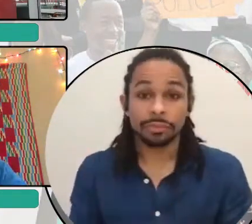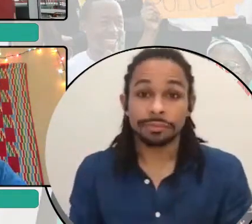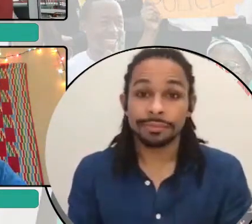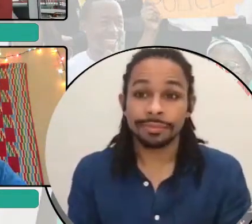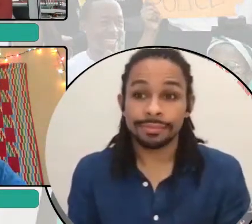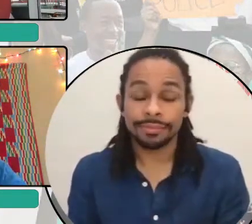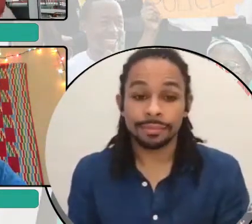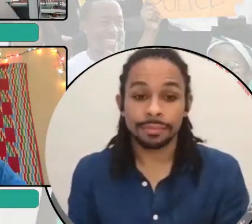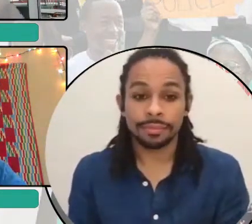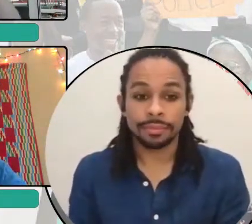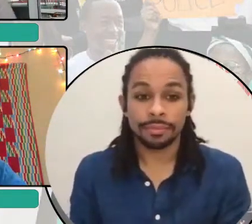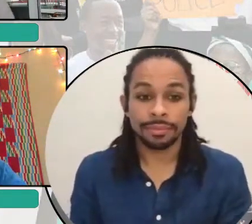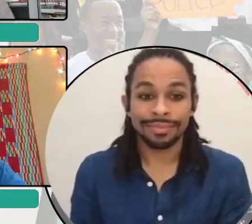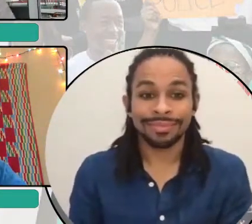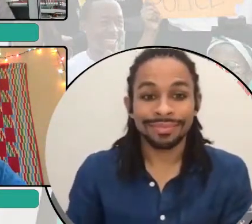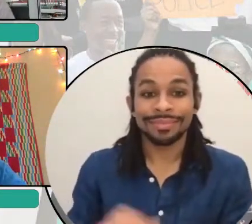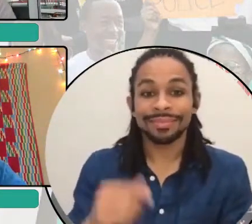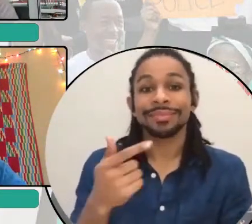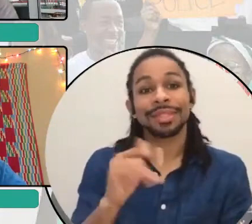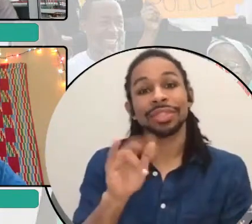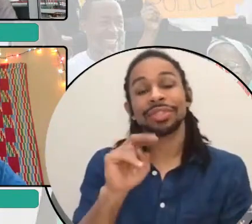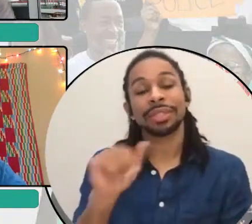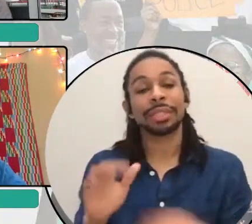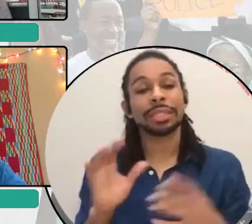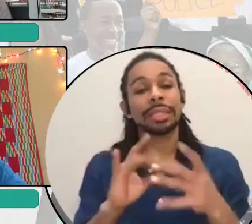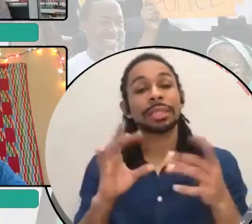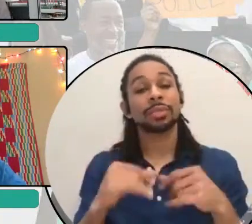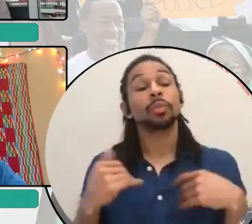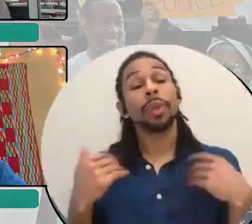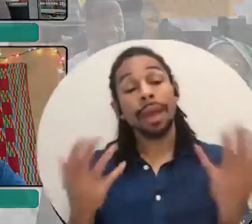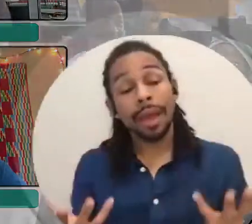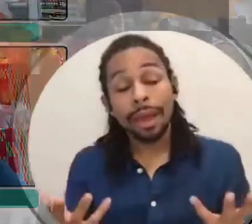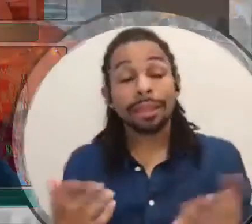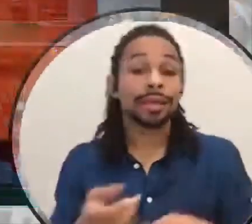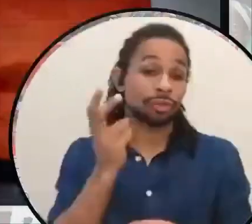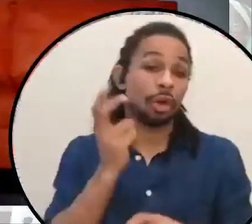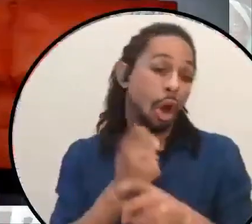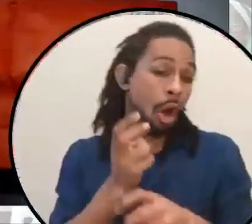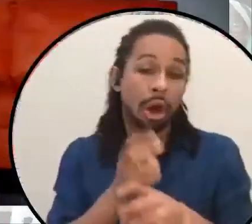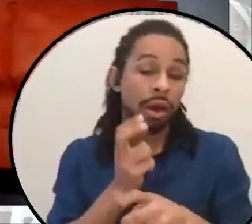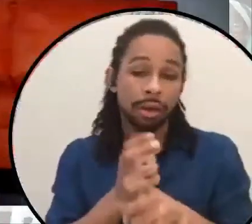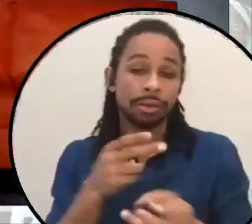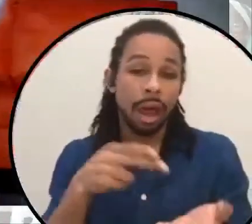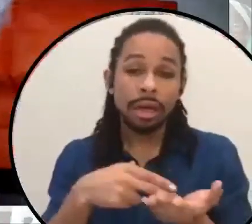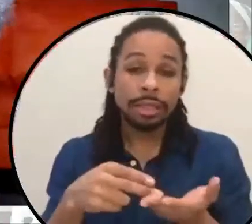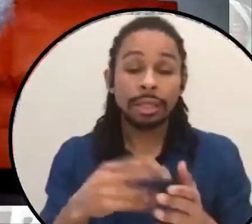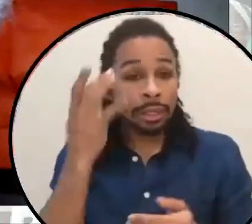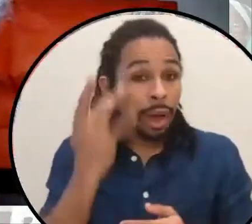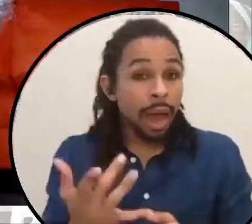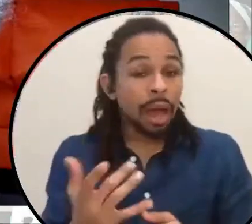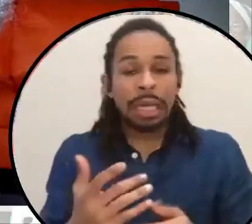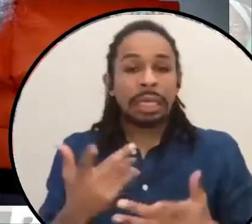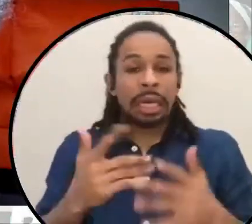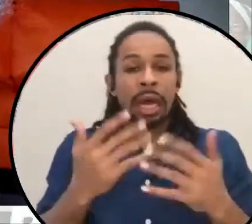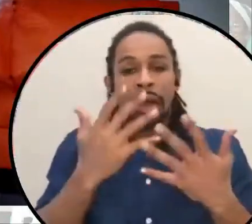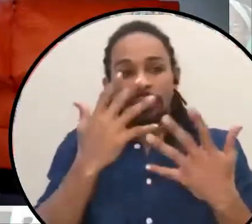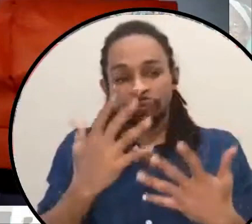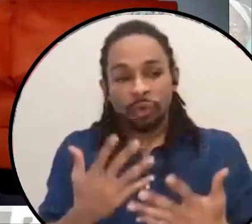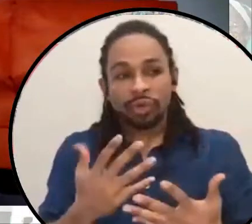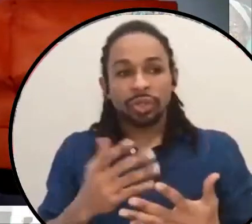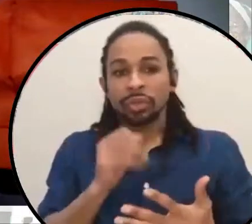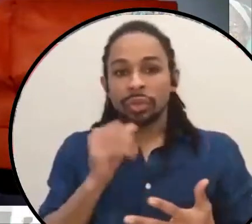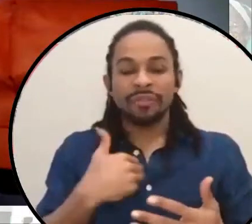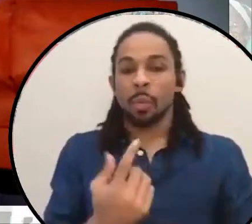I mean, uh, it's, it's a hard one because, um, fortunately there isn't a single vision of abolition. Uh,